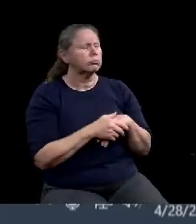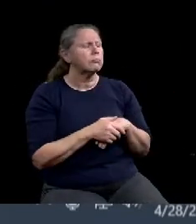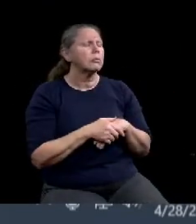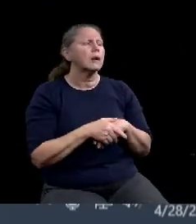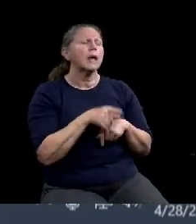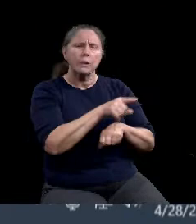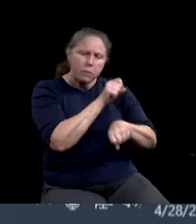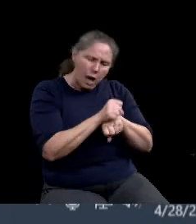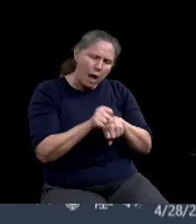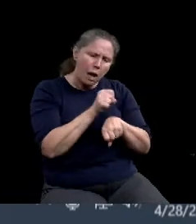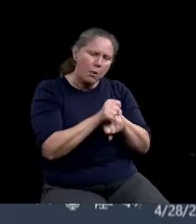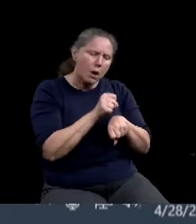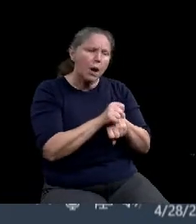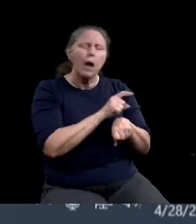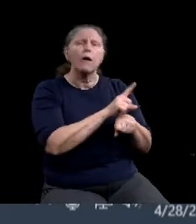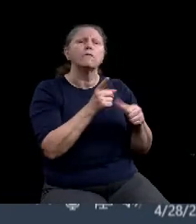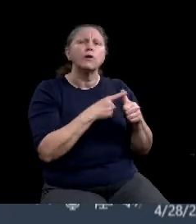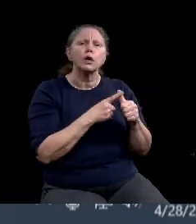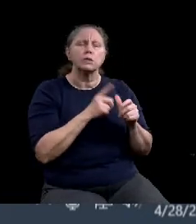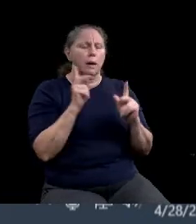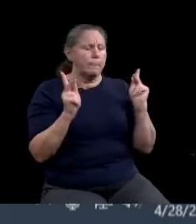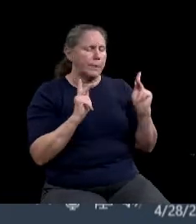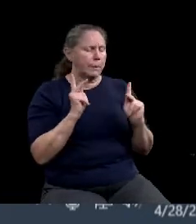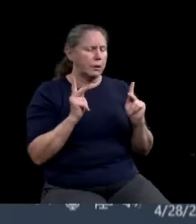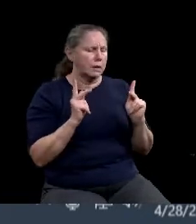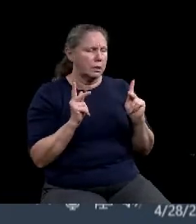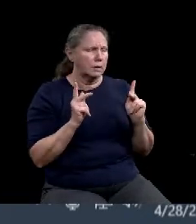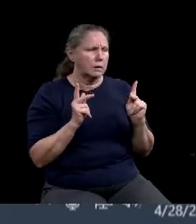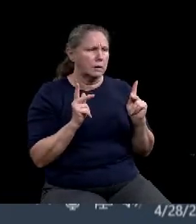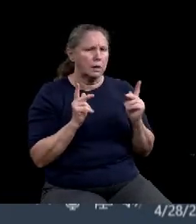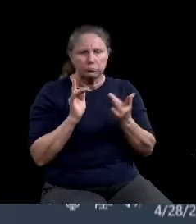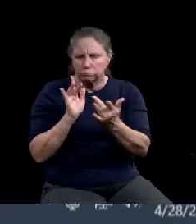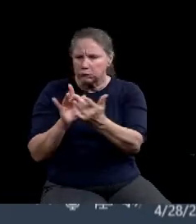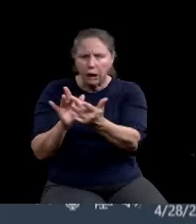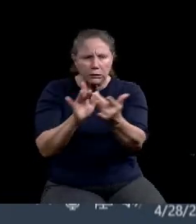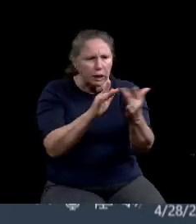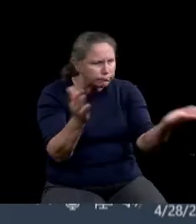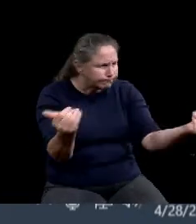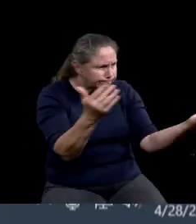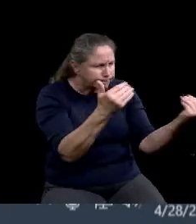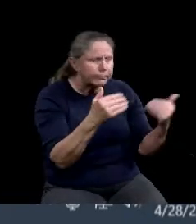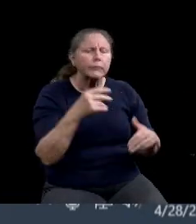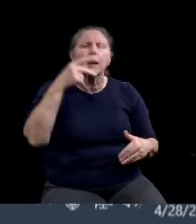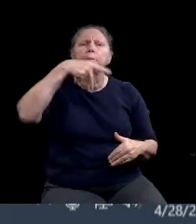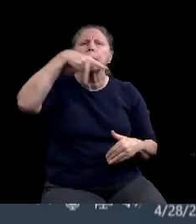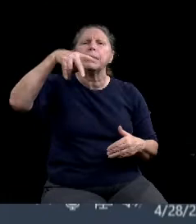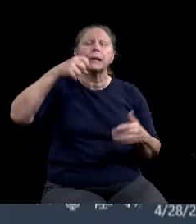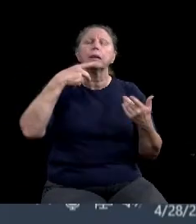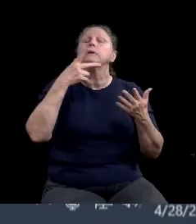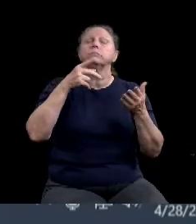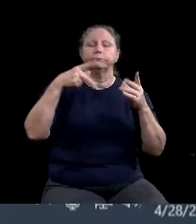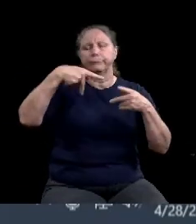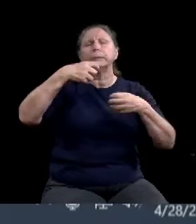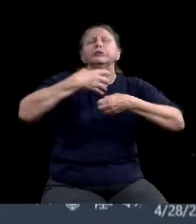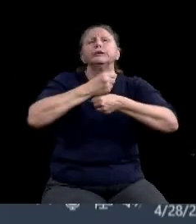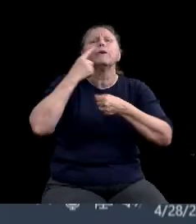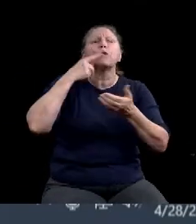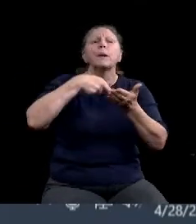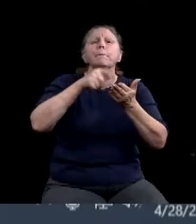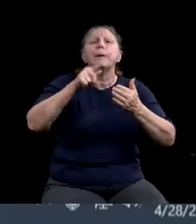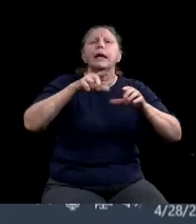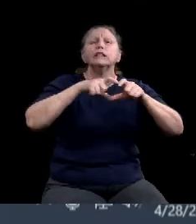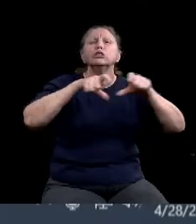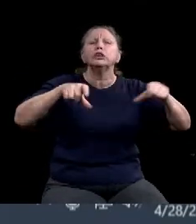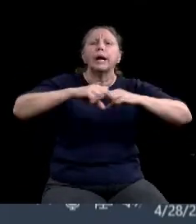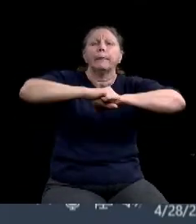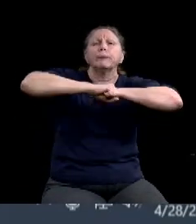to reach out to get people involved in the PPP, the Paycheck Protection Program. So a lot of efforts were there, but the feedback we were getting from the